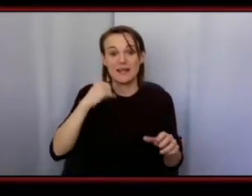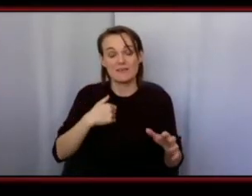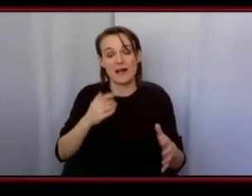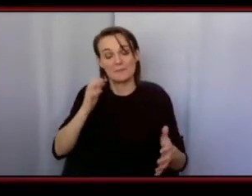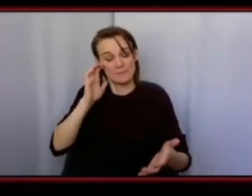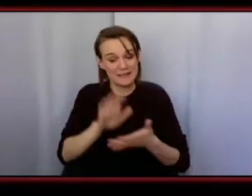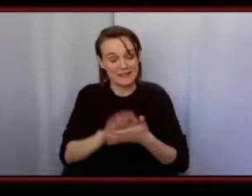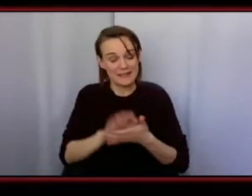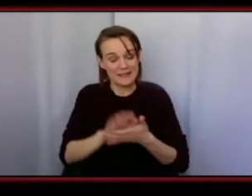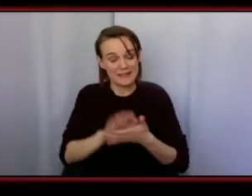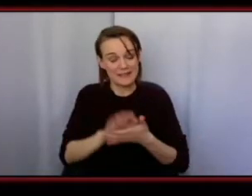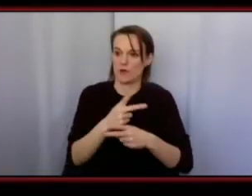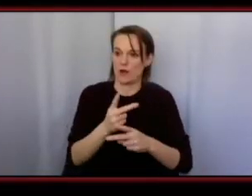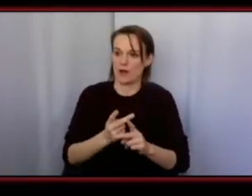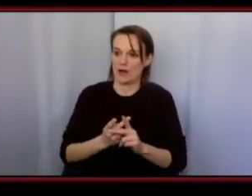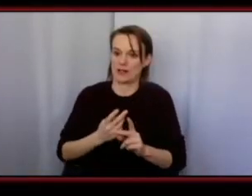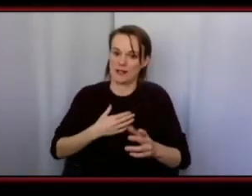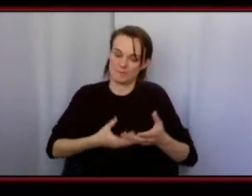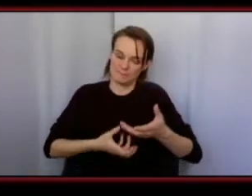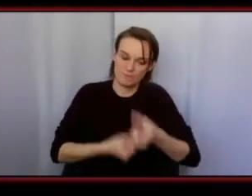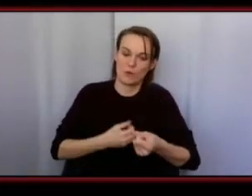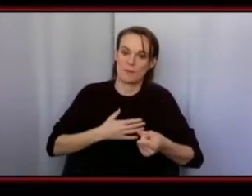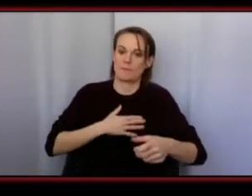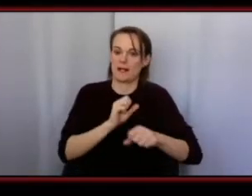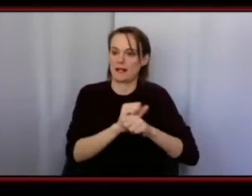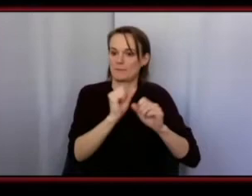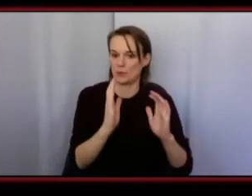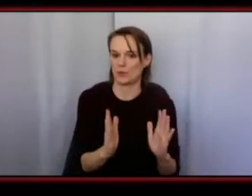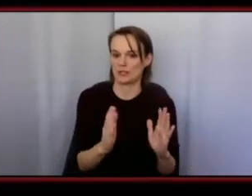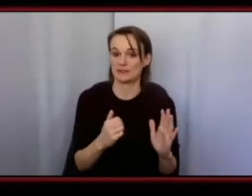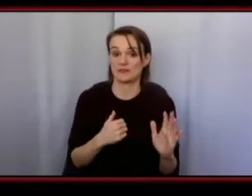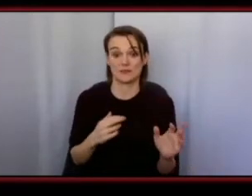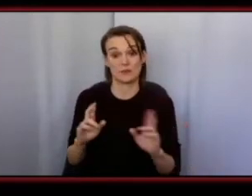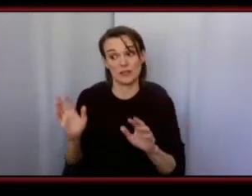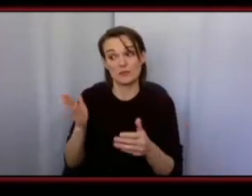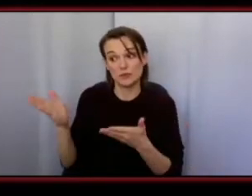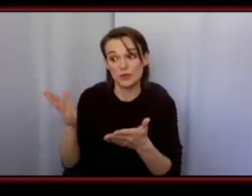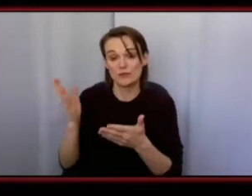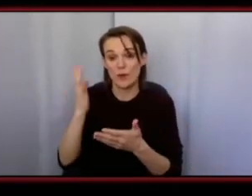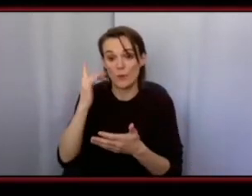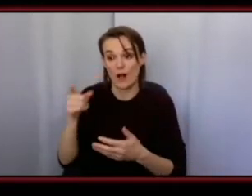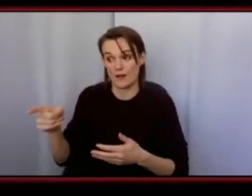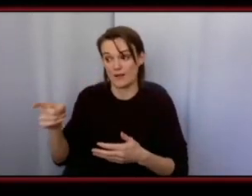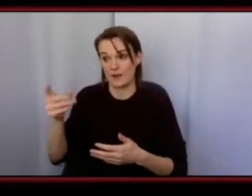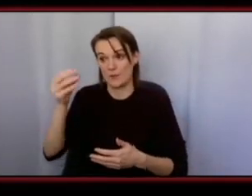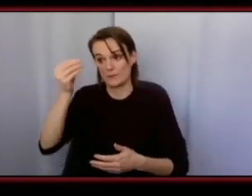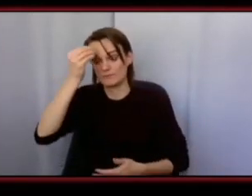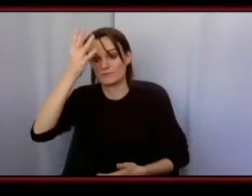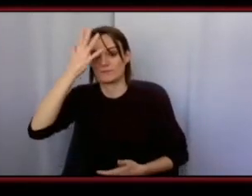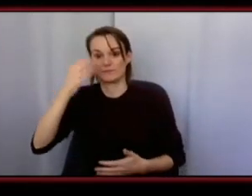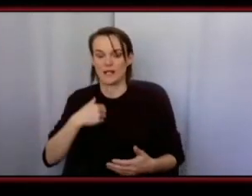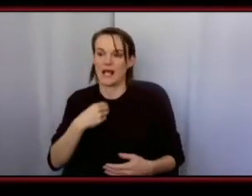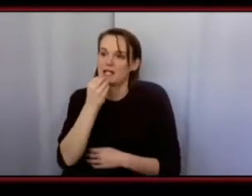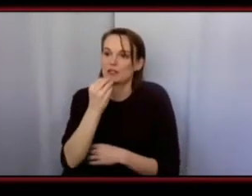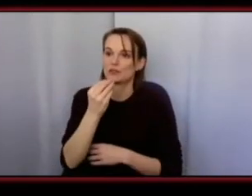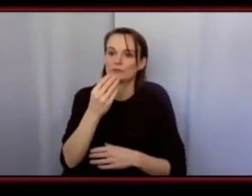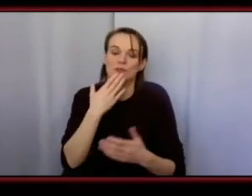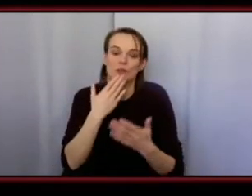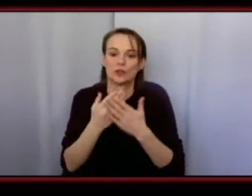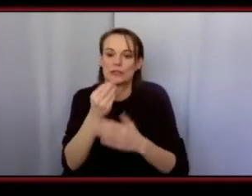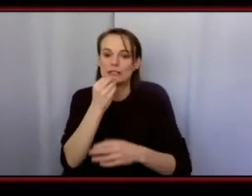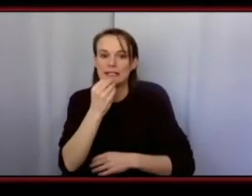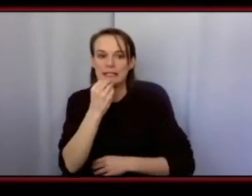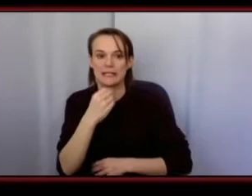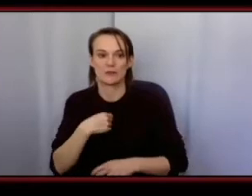the people you're working with that you're always wanting to serve it because that's what they're going to come away with well i was serving a product i had a good lunch well she did a good